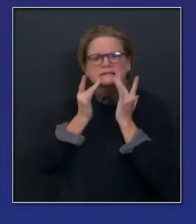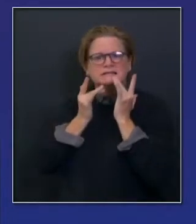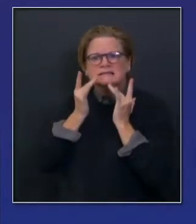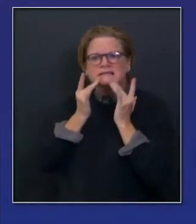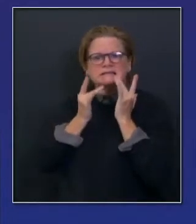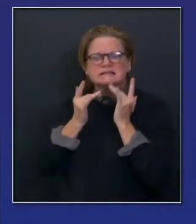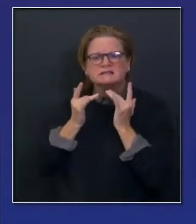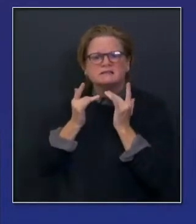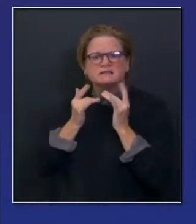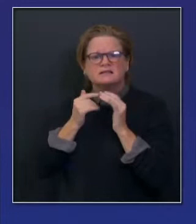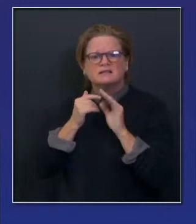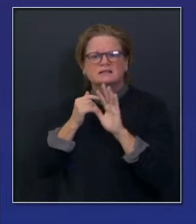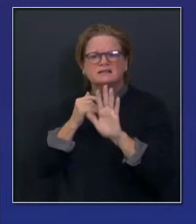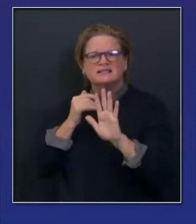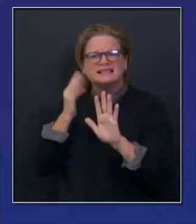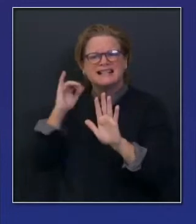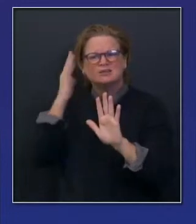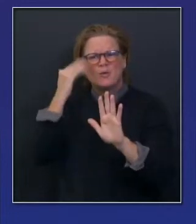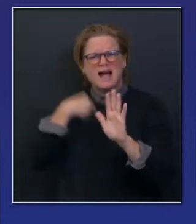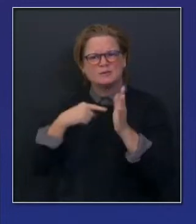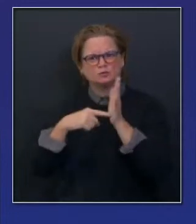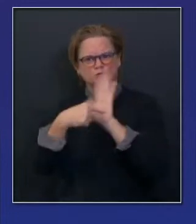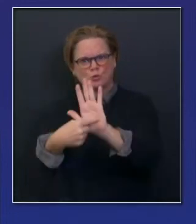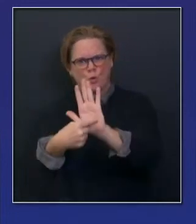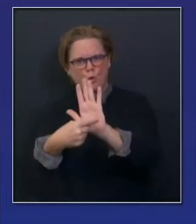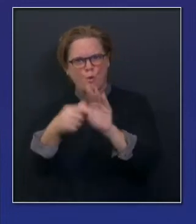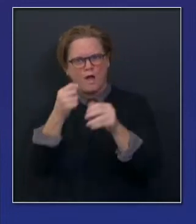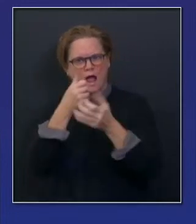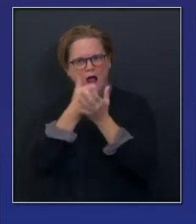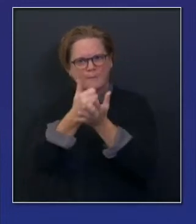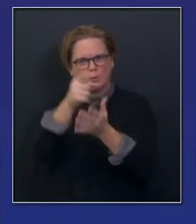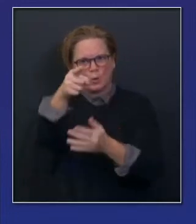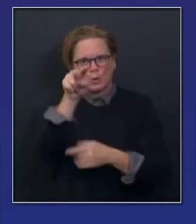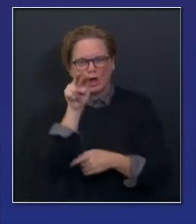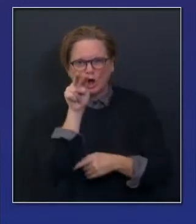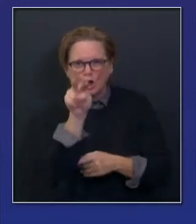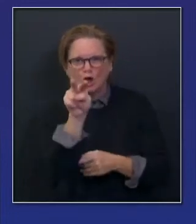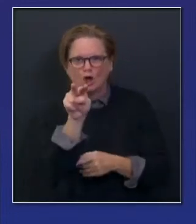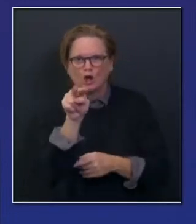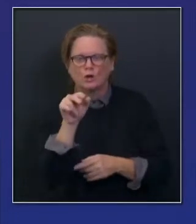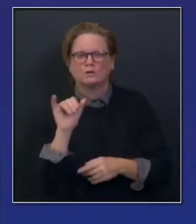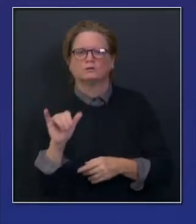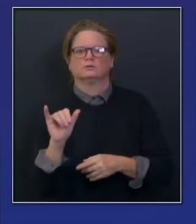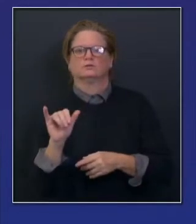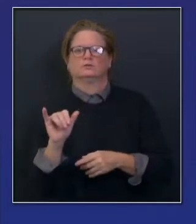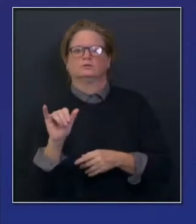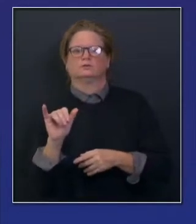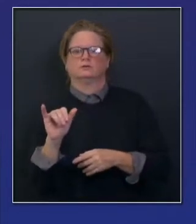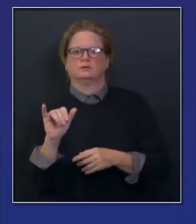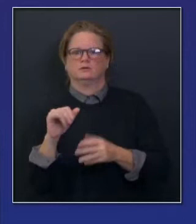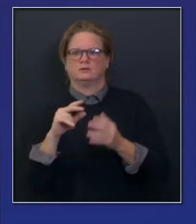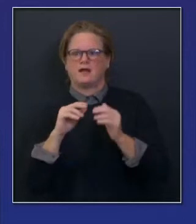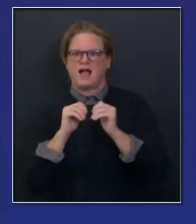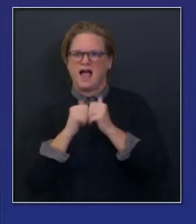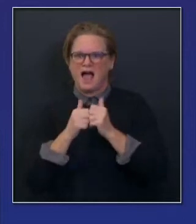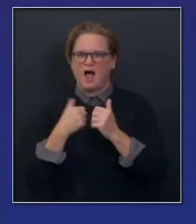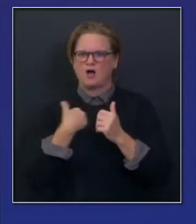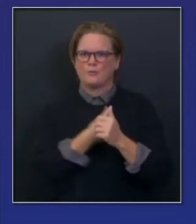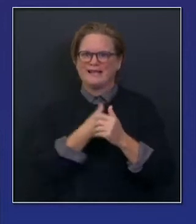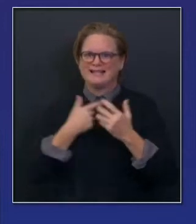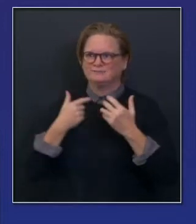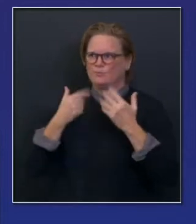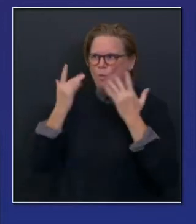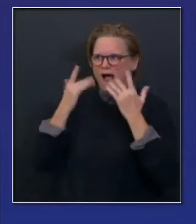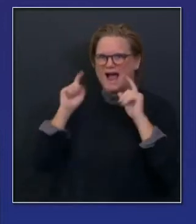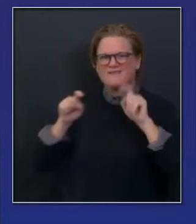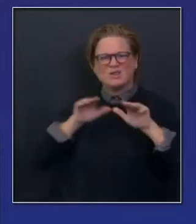time in five days, some of those staffing efforts. And that can ameliorate a lot